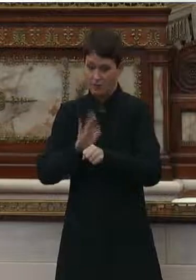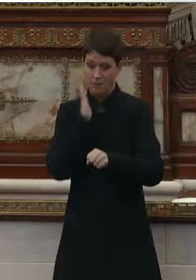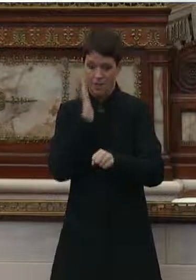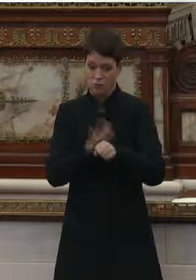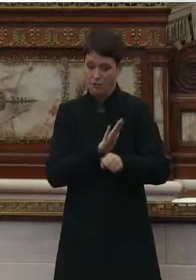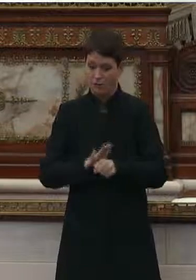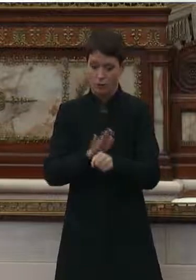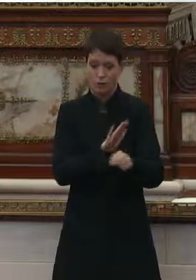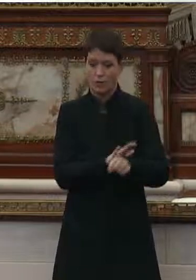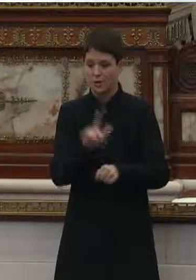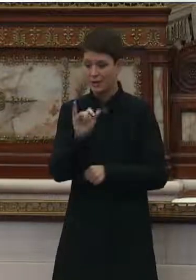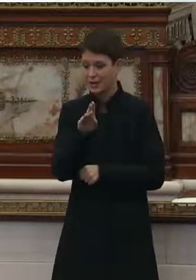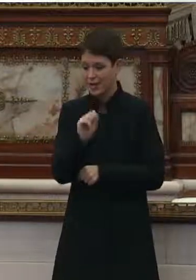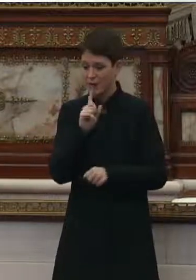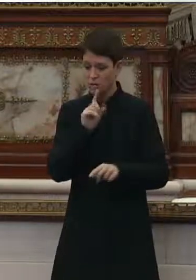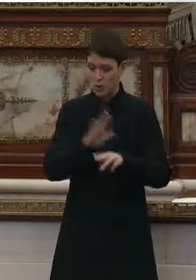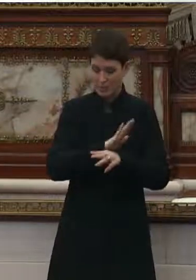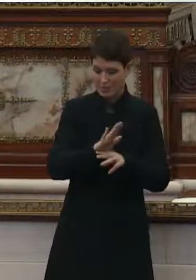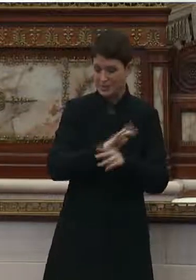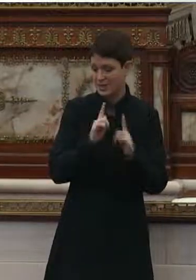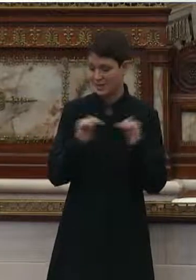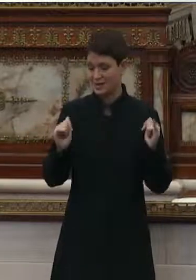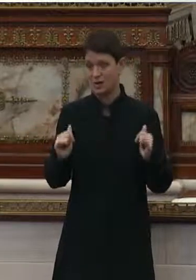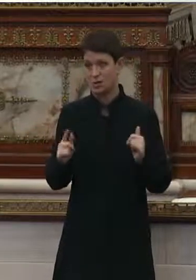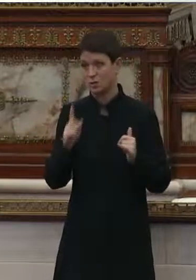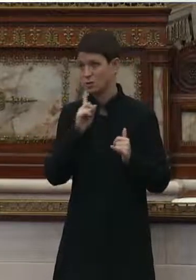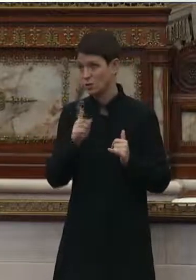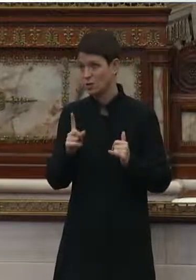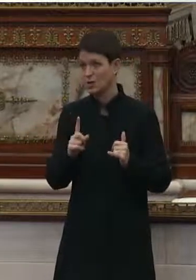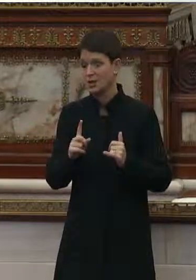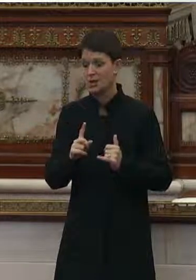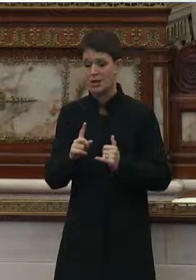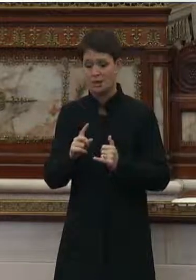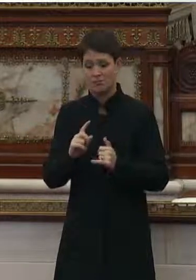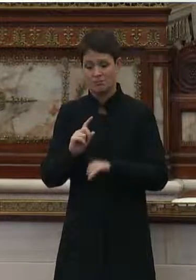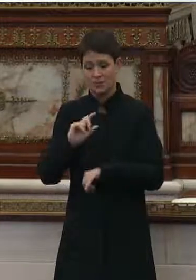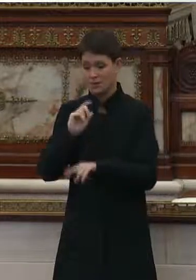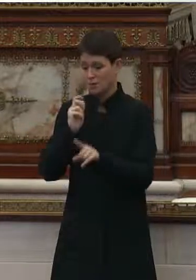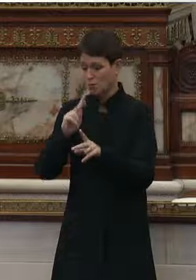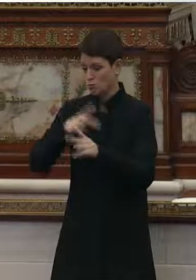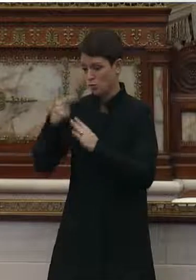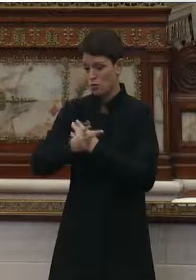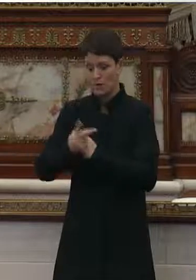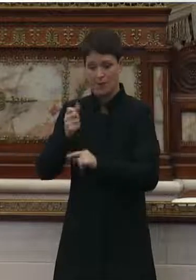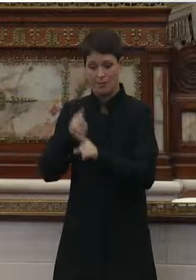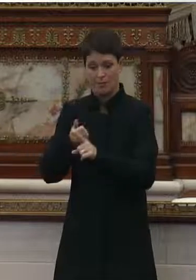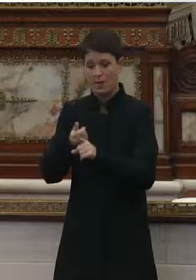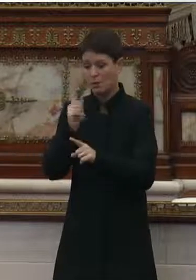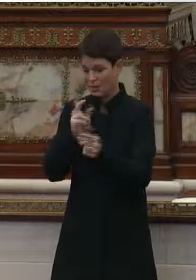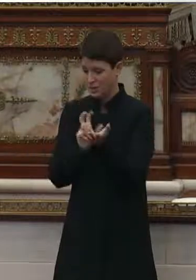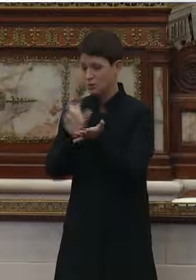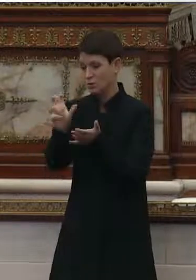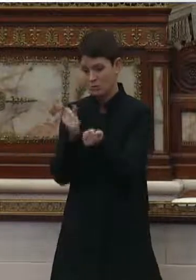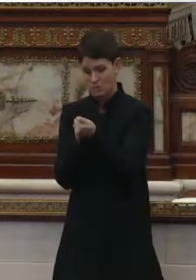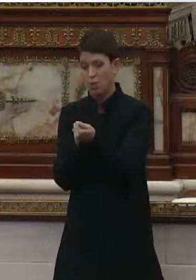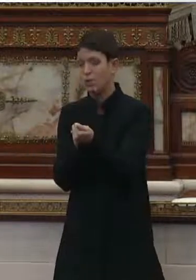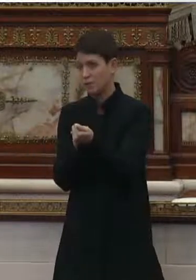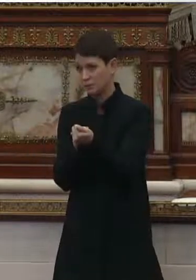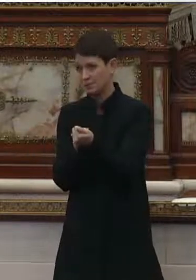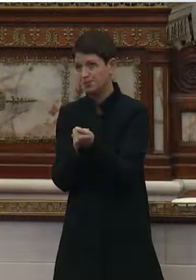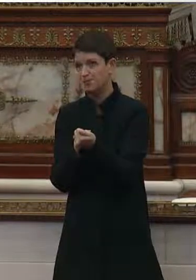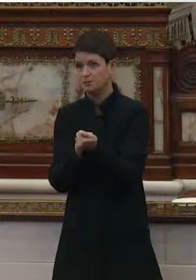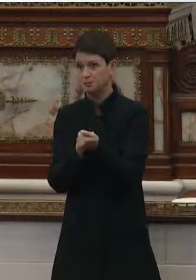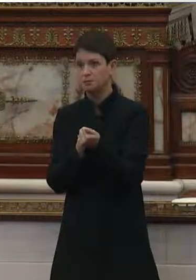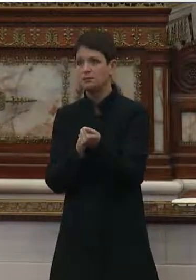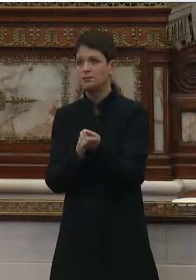labs are busy and that sort of thing. So this is really a standalone program that we need continued support and funding. And I